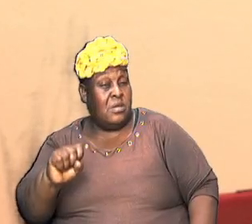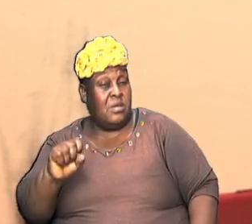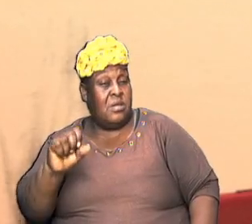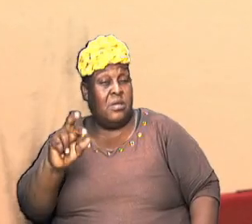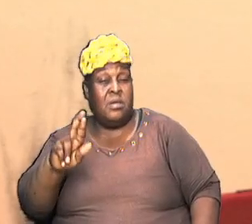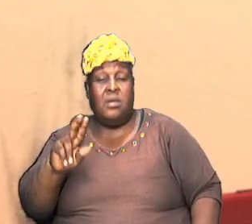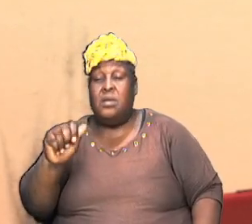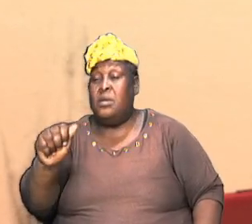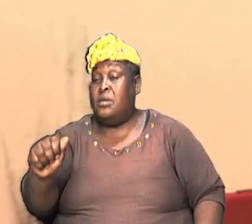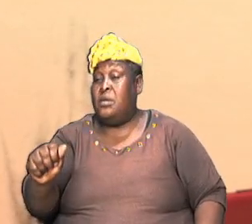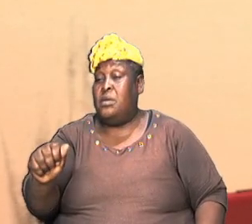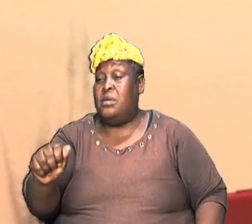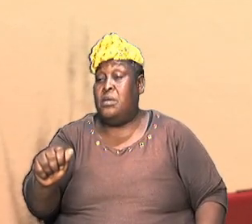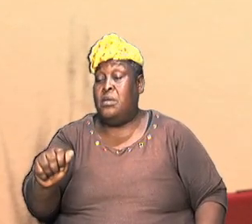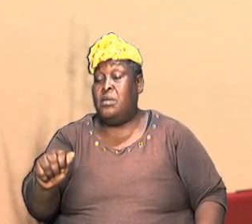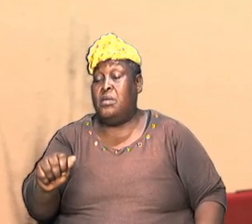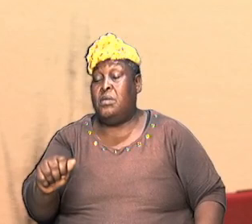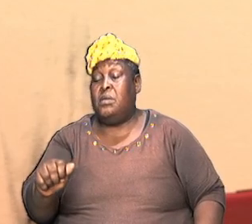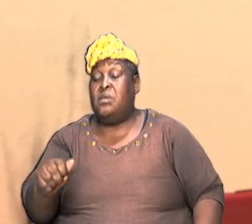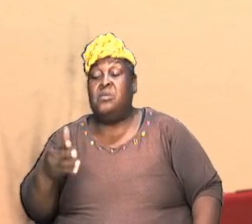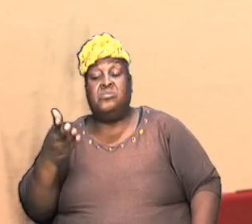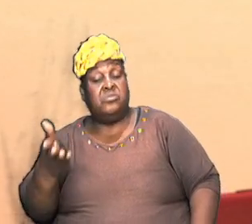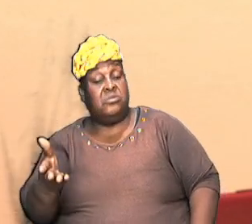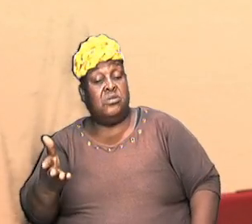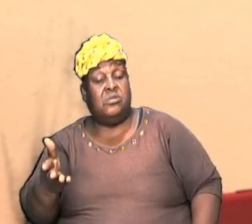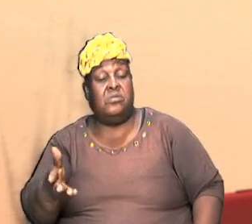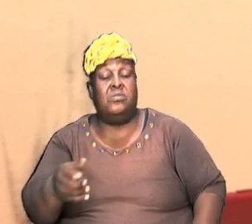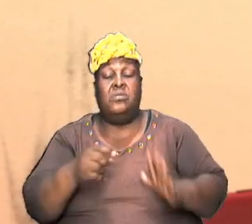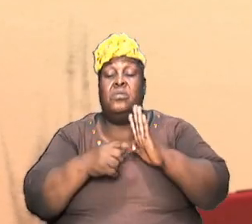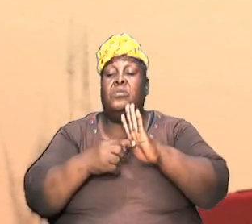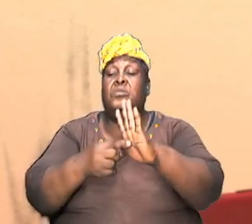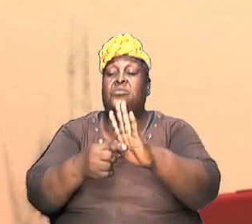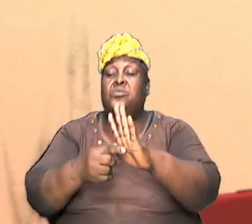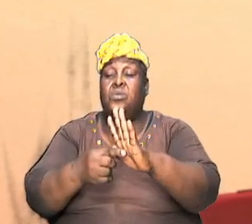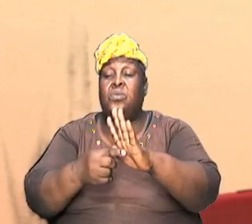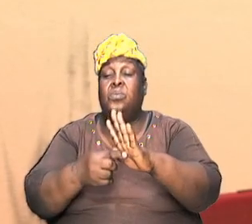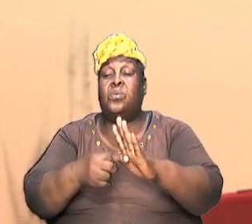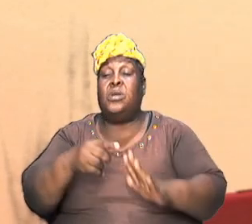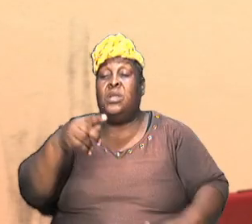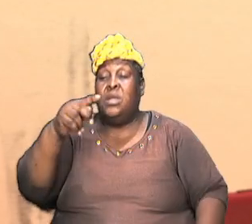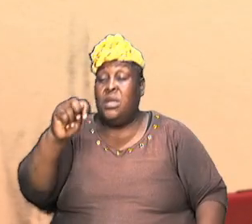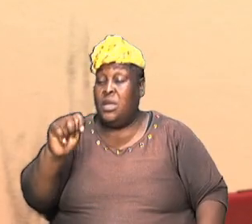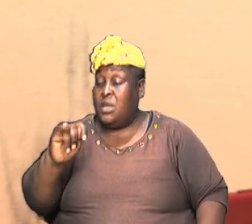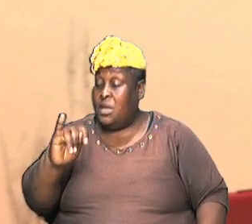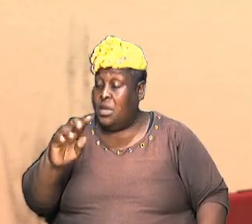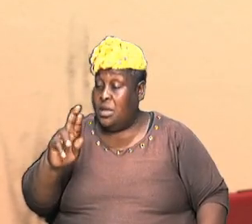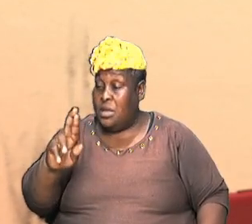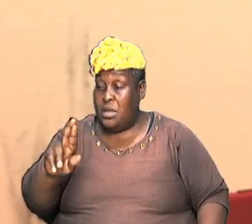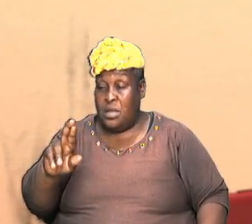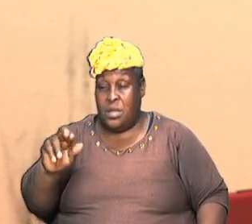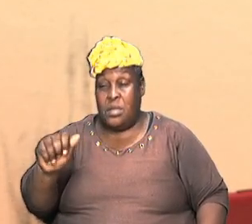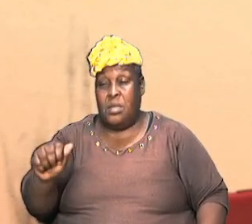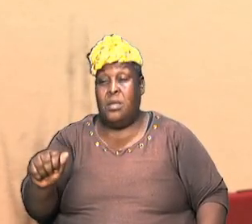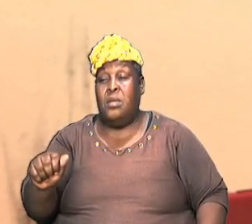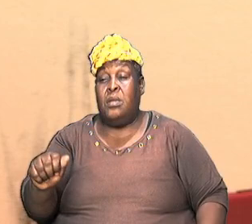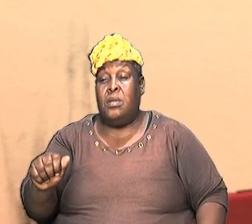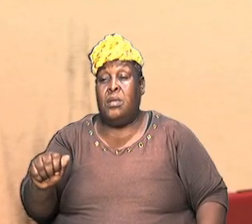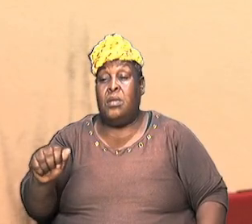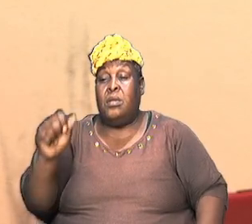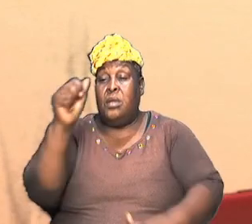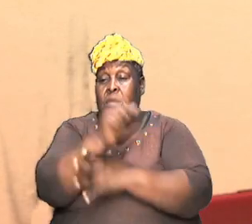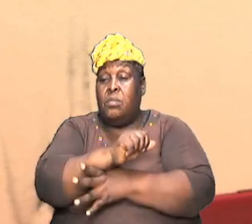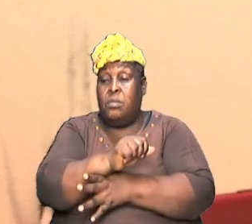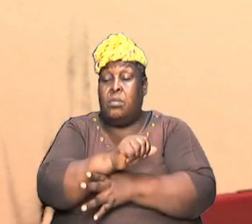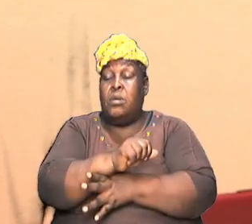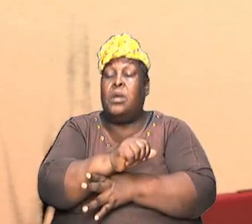and Nahar died and it's there so it shows when Therah had Abraham and when Abraham was coming down the line and it